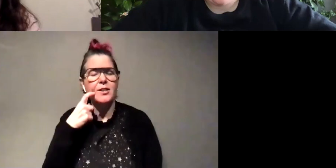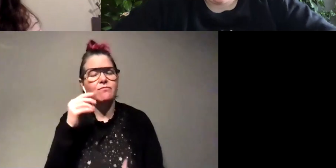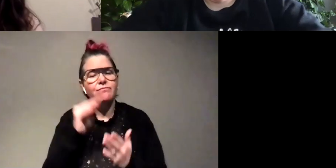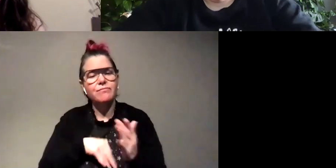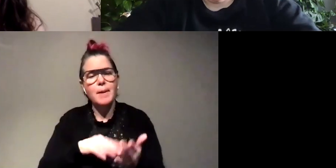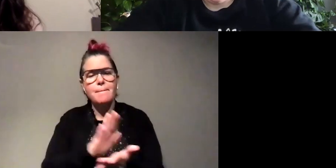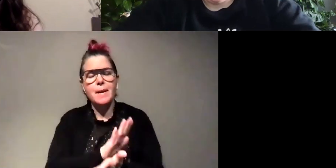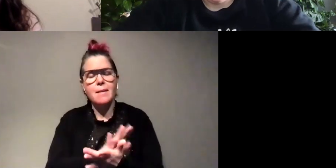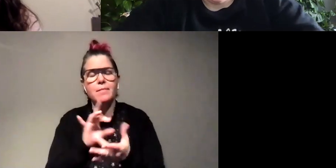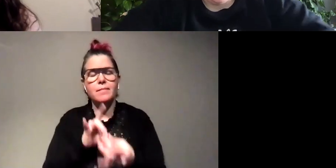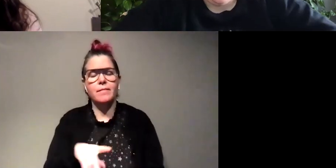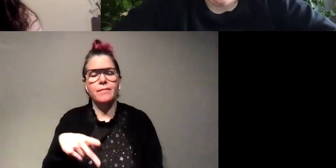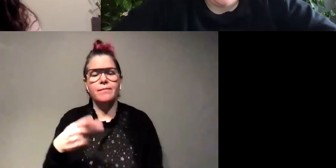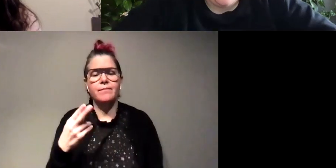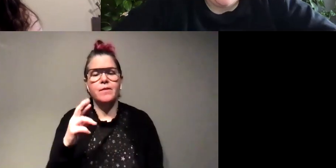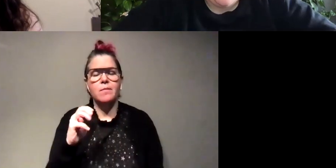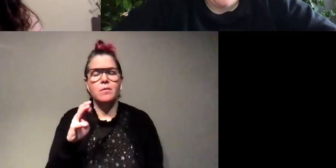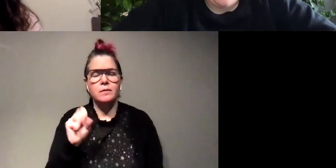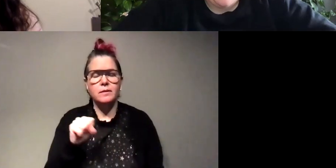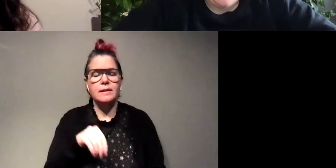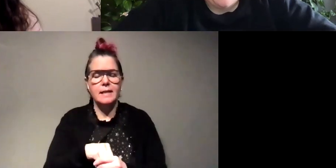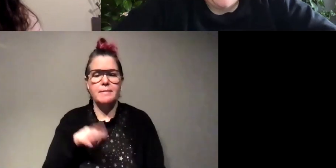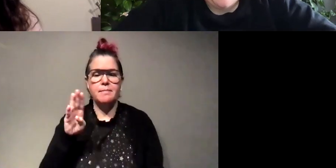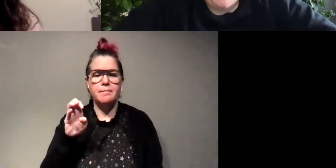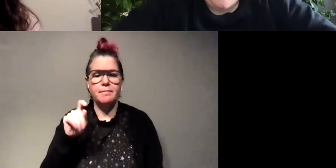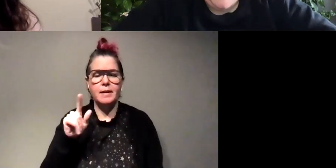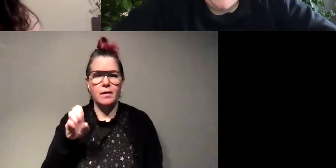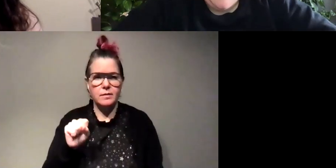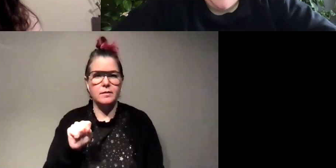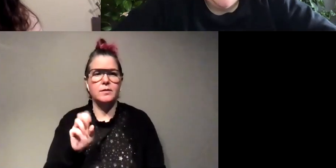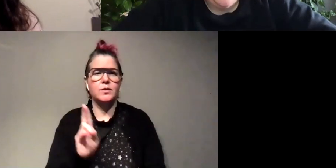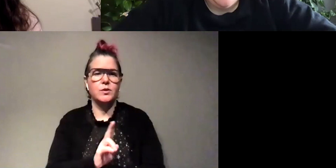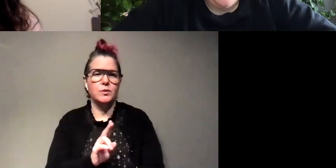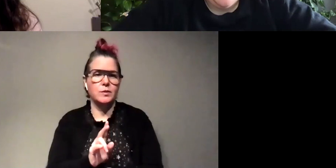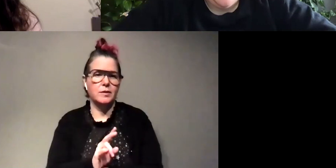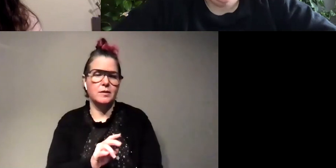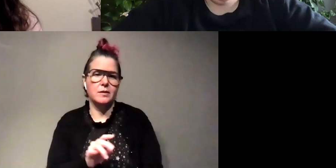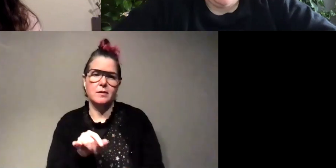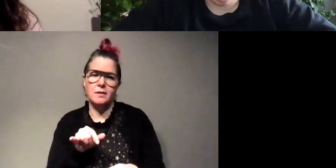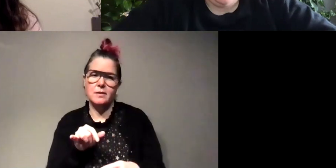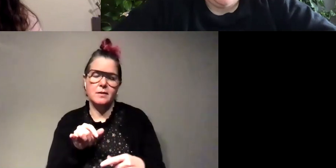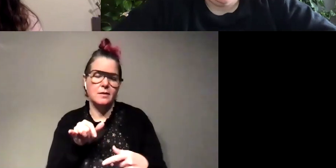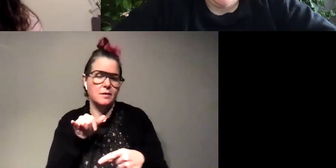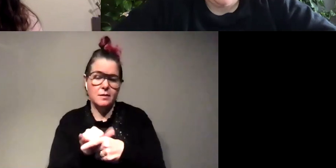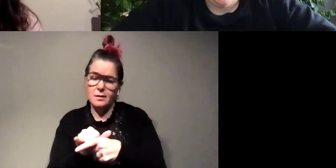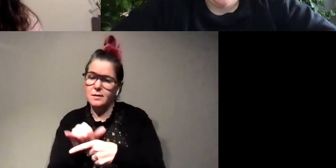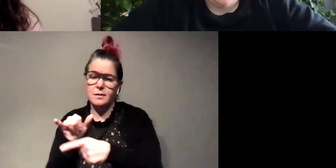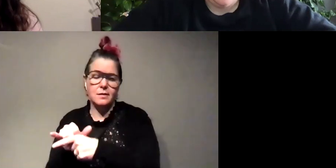pheromones and beetles and they used really big chemicals with i think